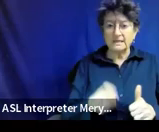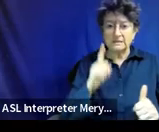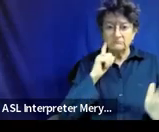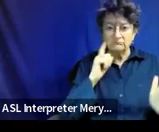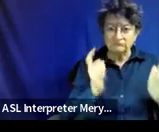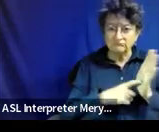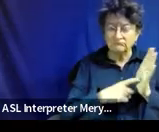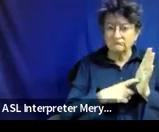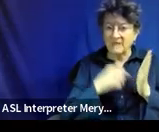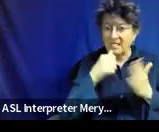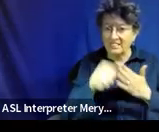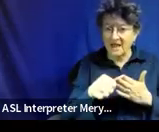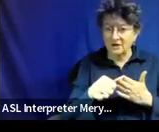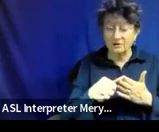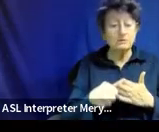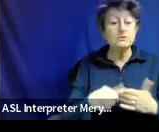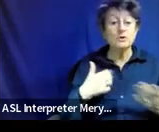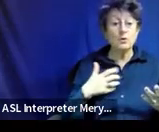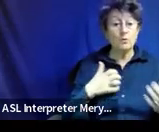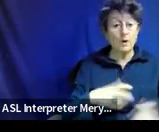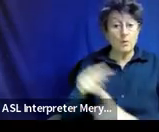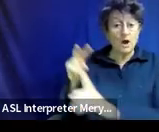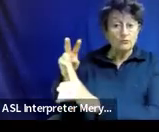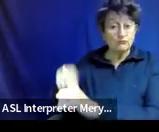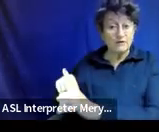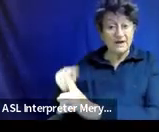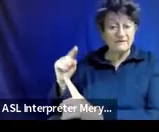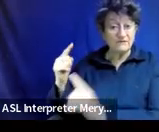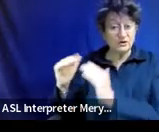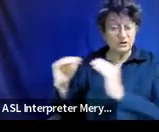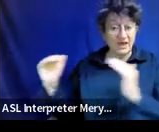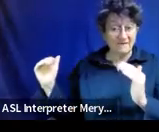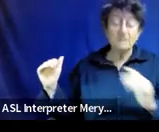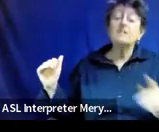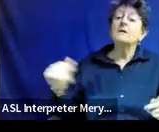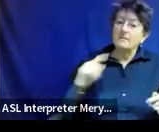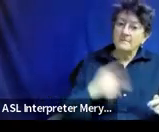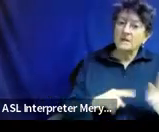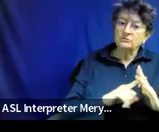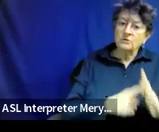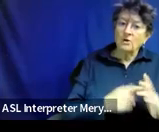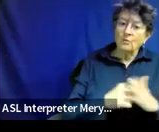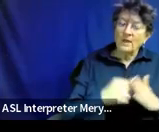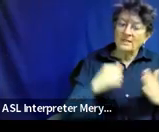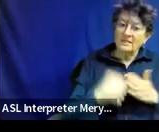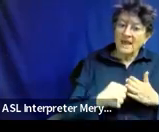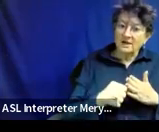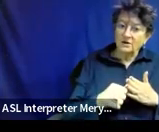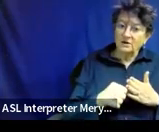want Eli to read on the first grade level. We're going to start with letter identification. That is that skill gap.